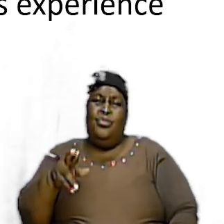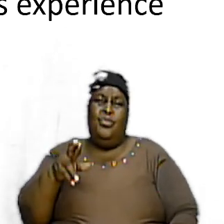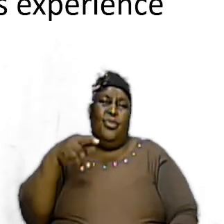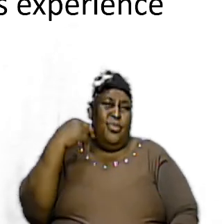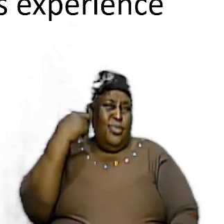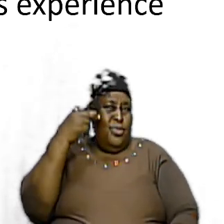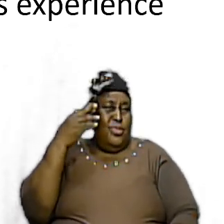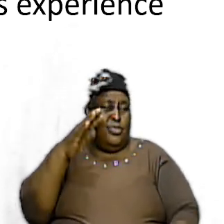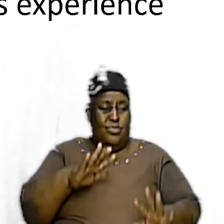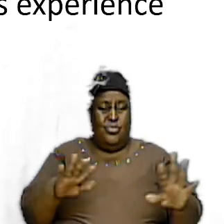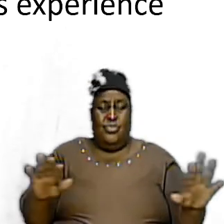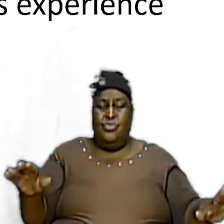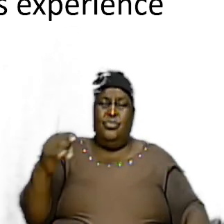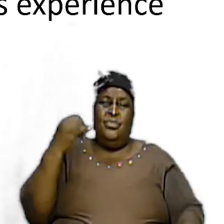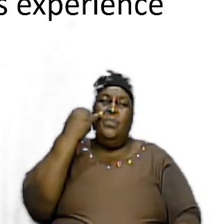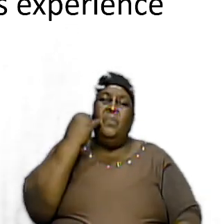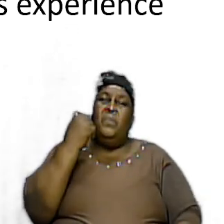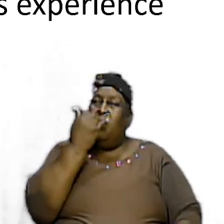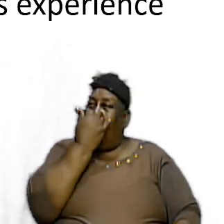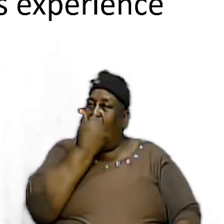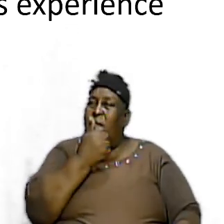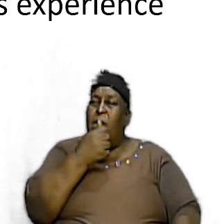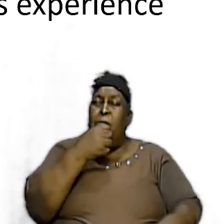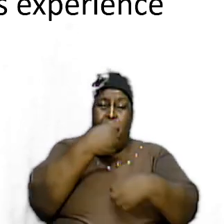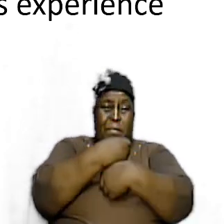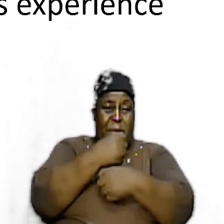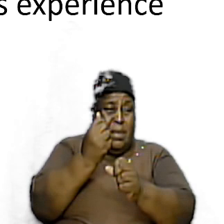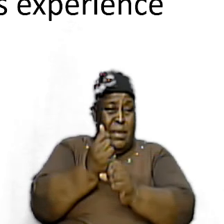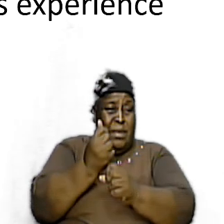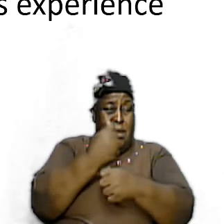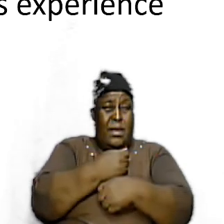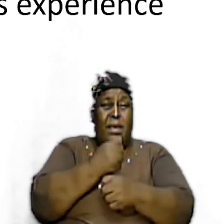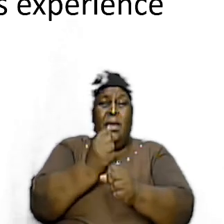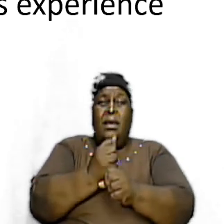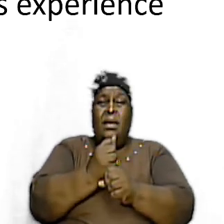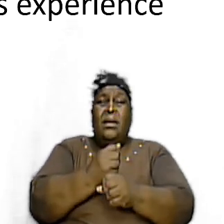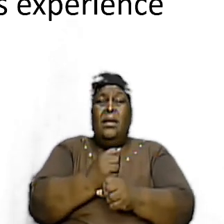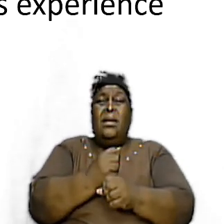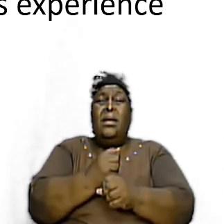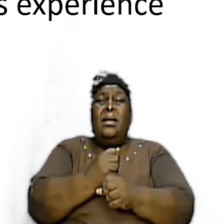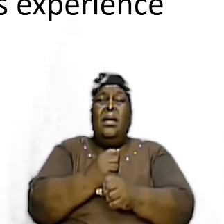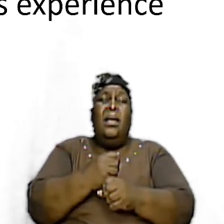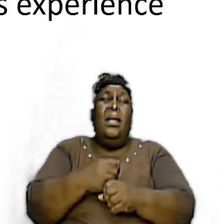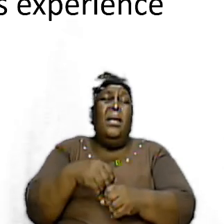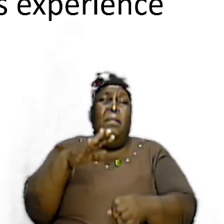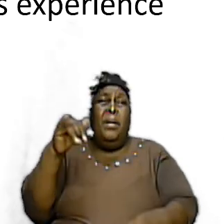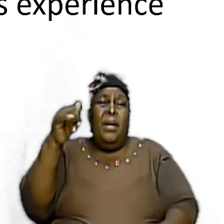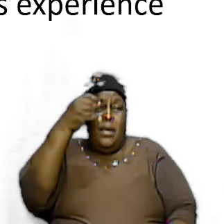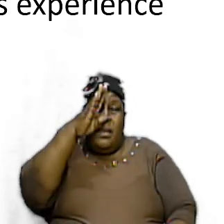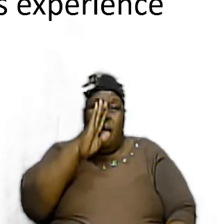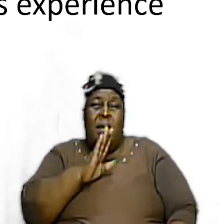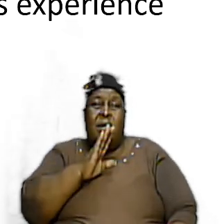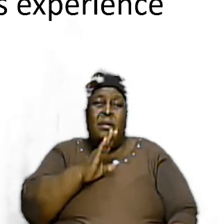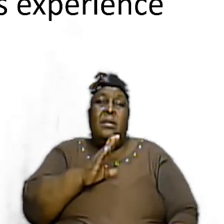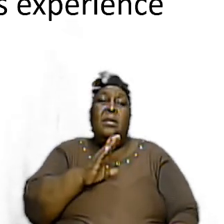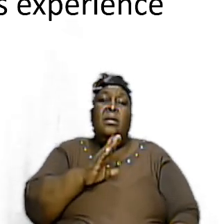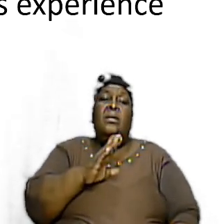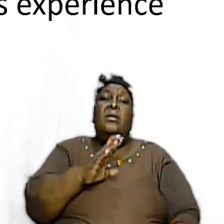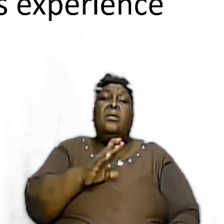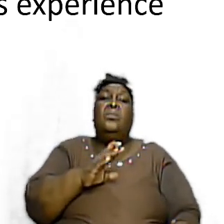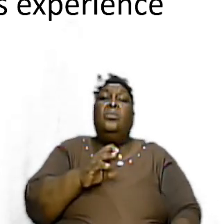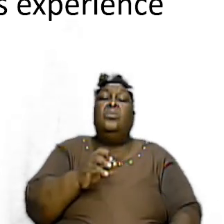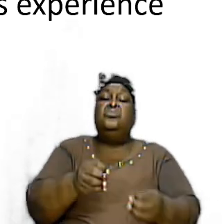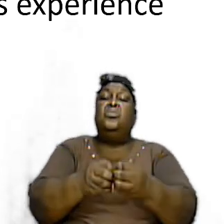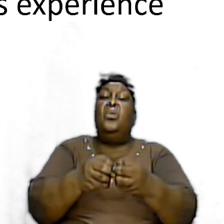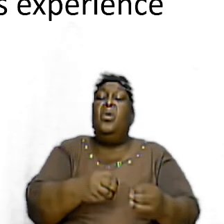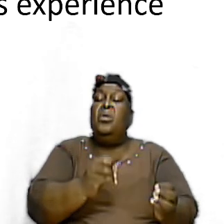the children of Israel were made allowed by God it was organized by